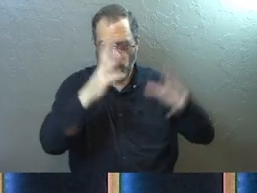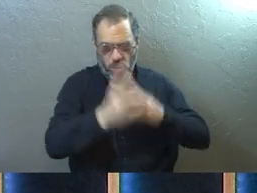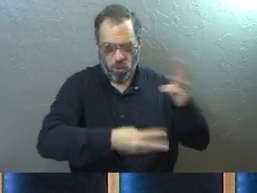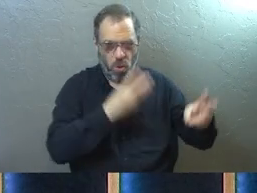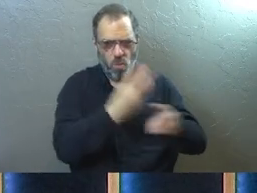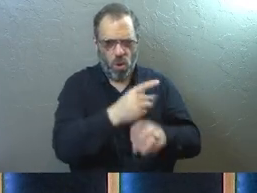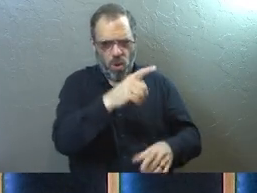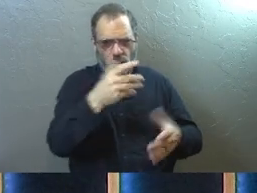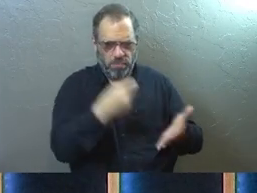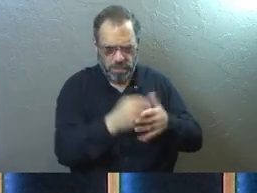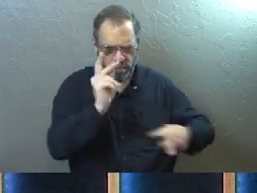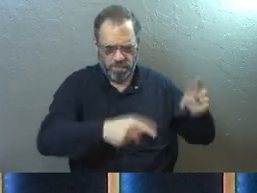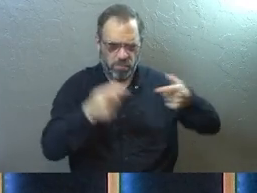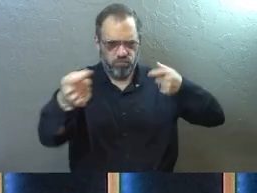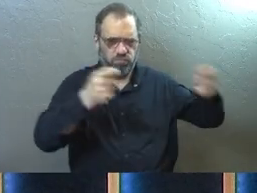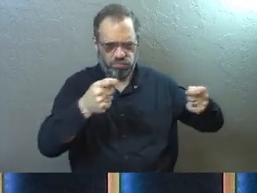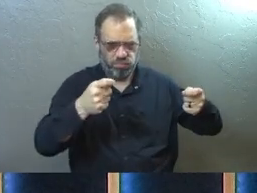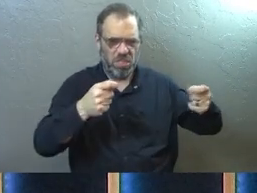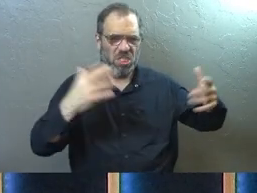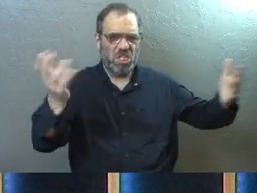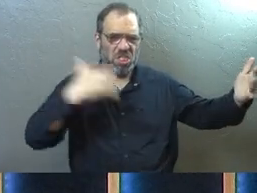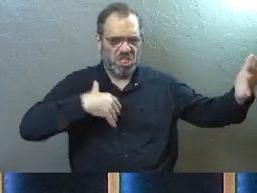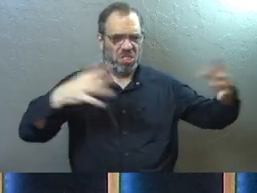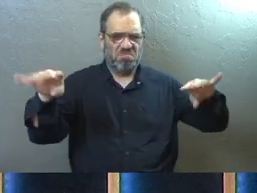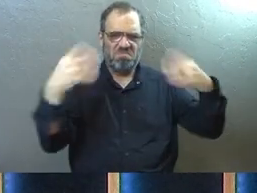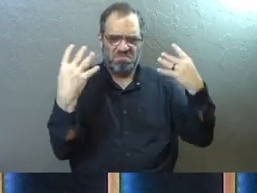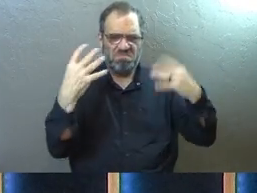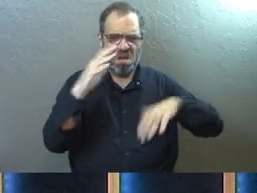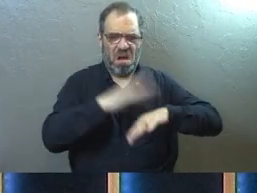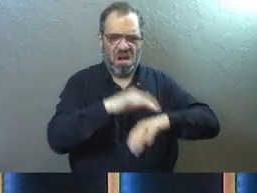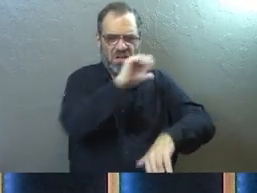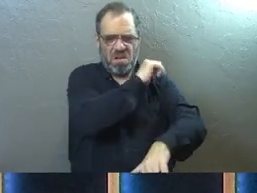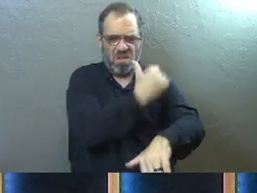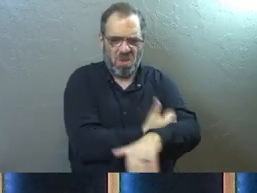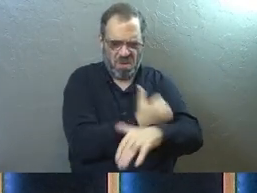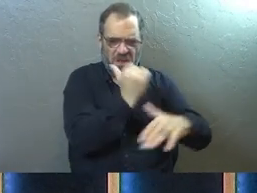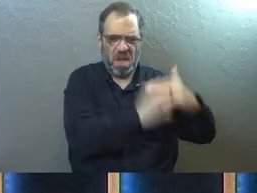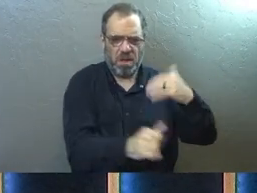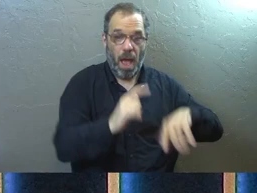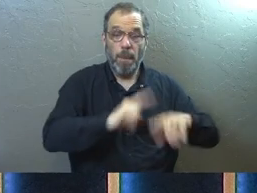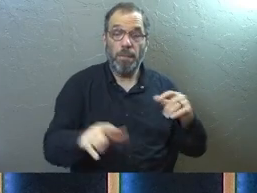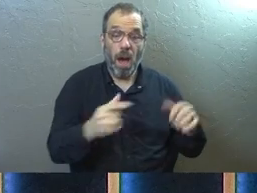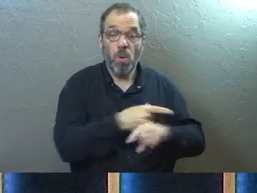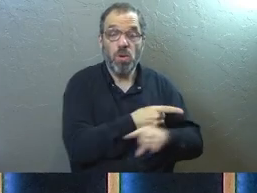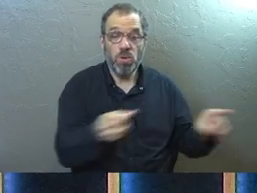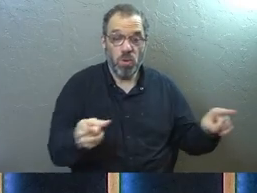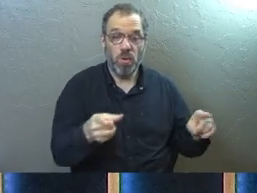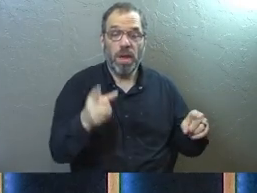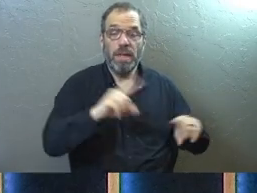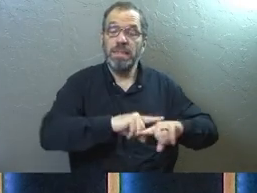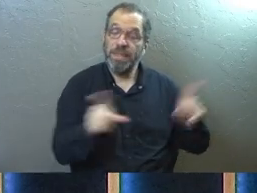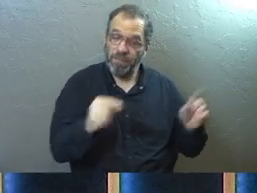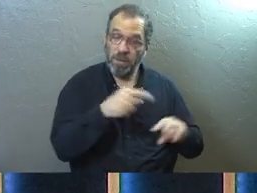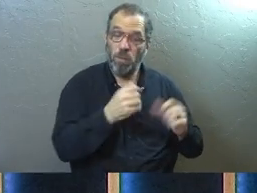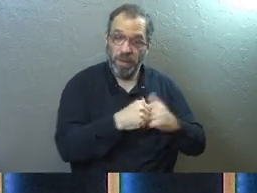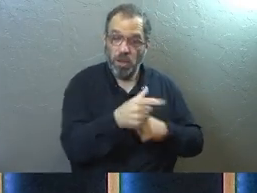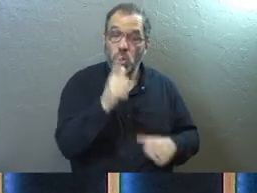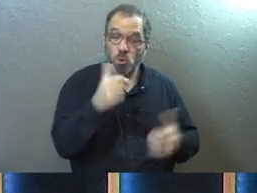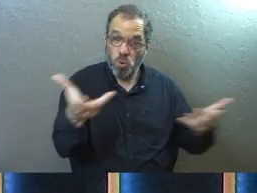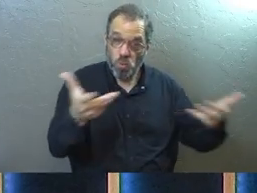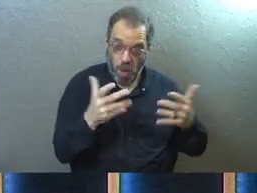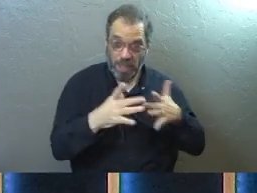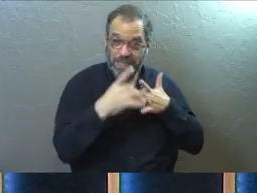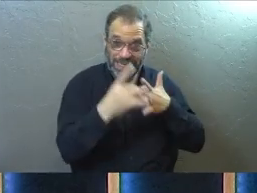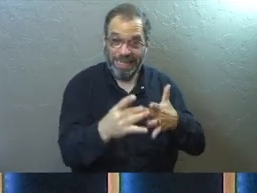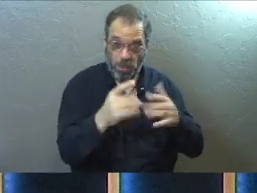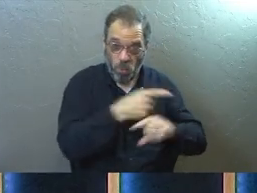this world lord it over their people and officials flaunt their authority over those under them. But among you, it will be different. Whoever wants